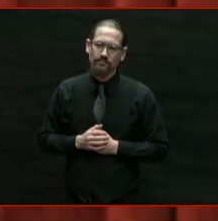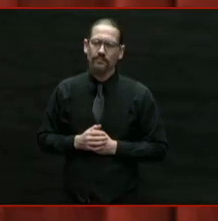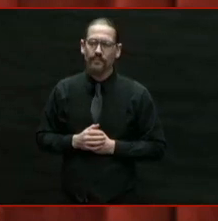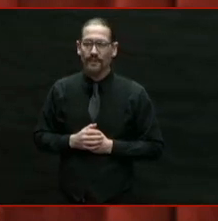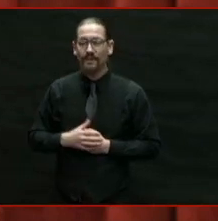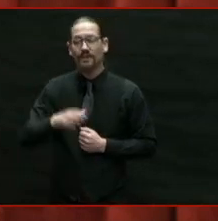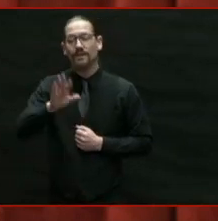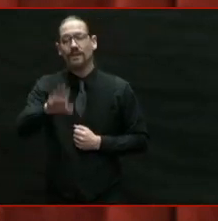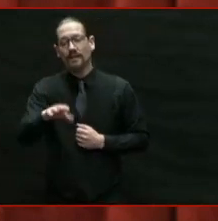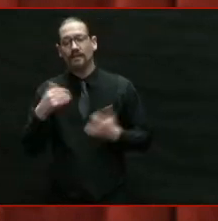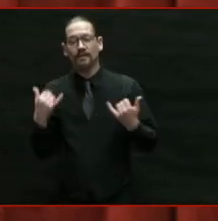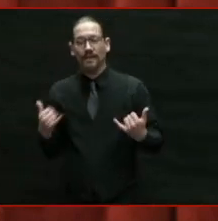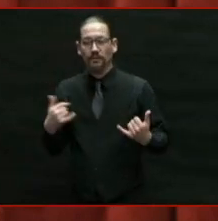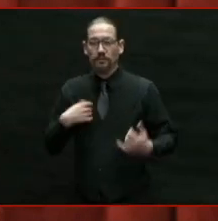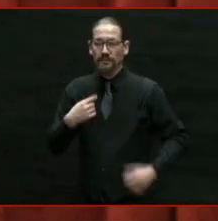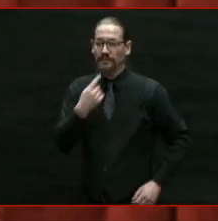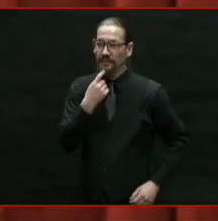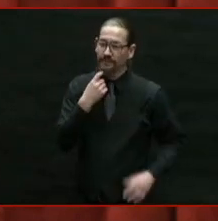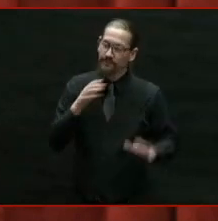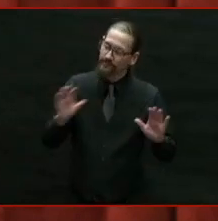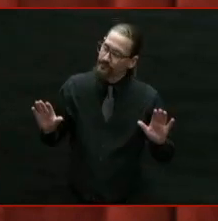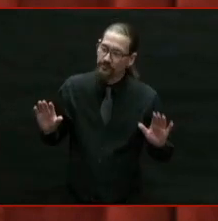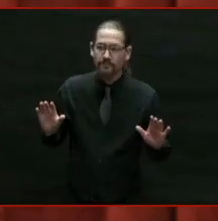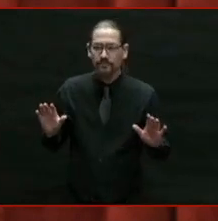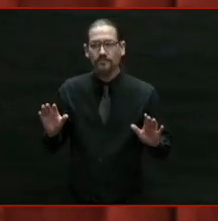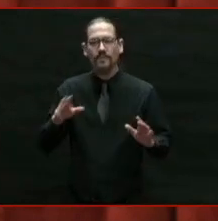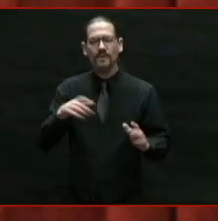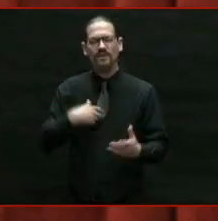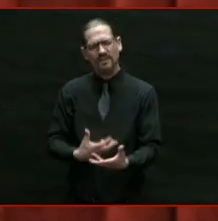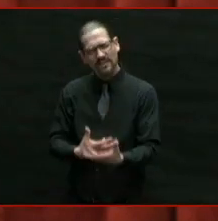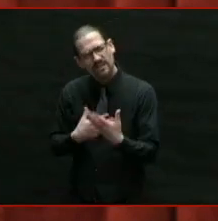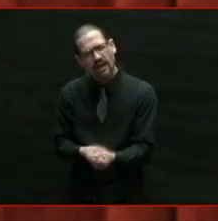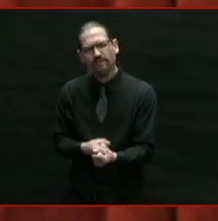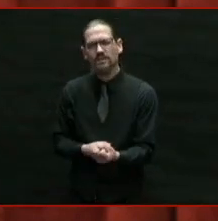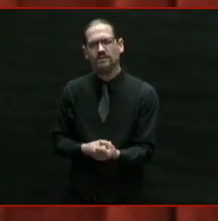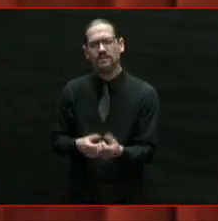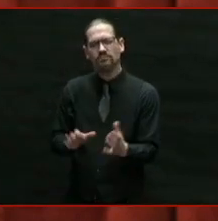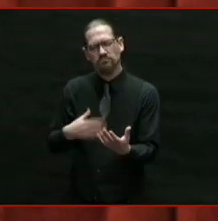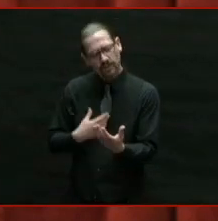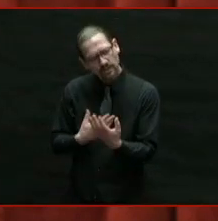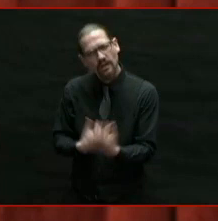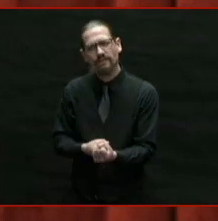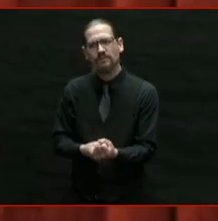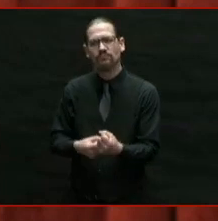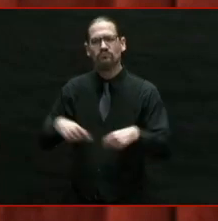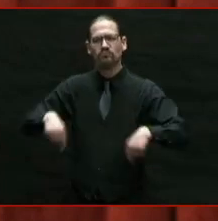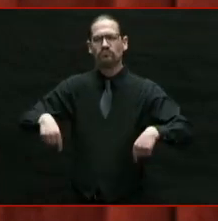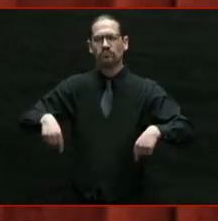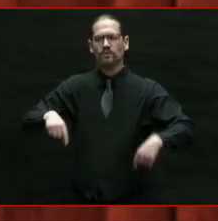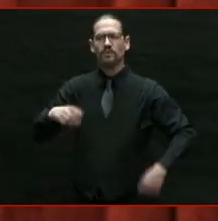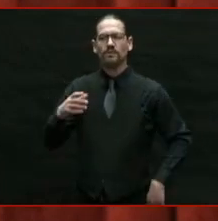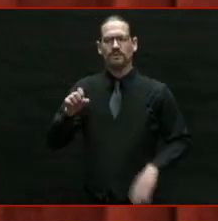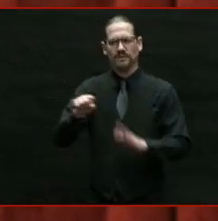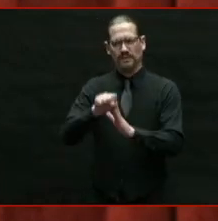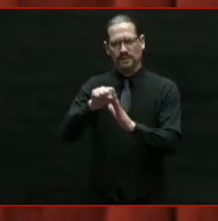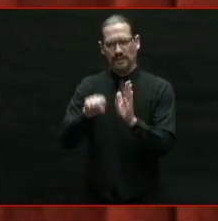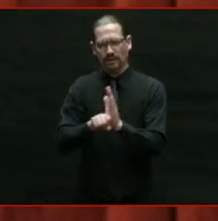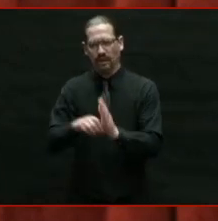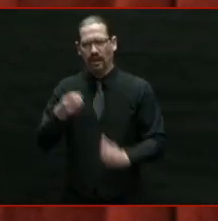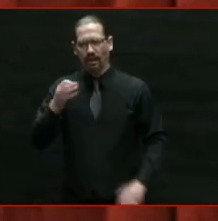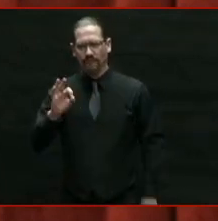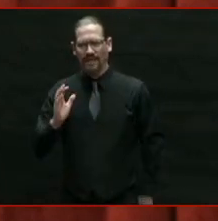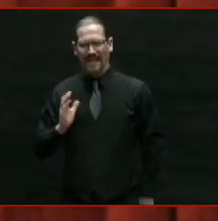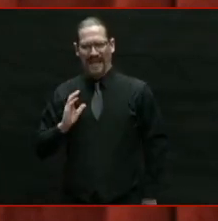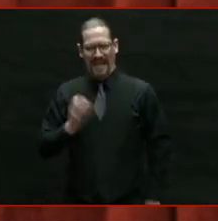more confident than I have ever been that the state of our state is